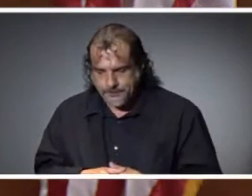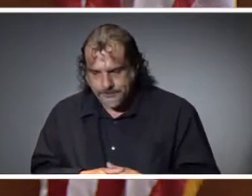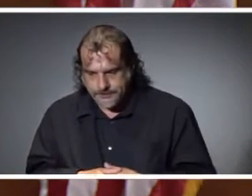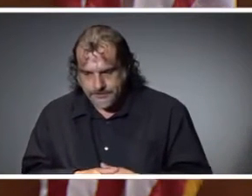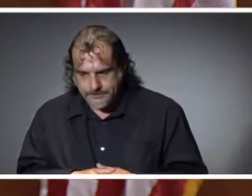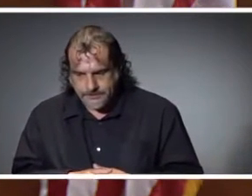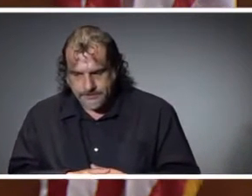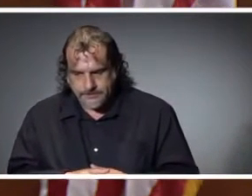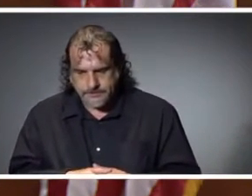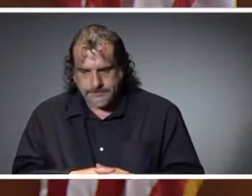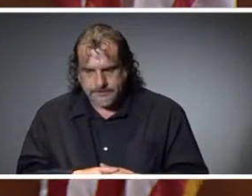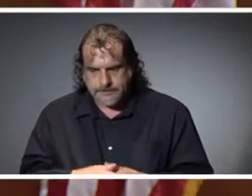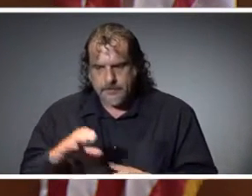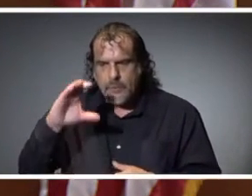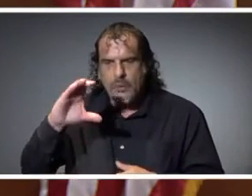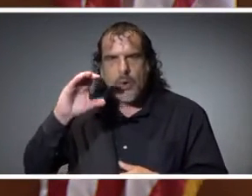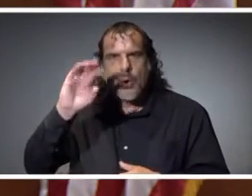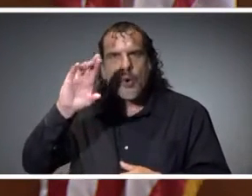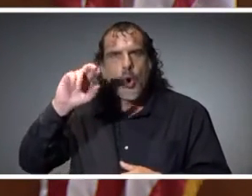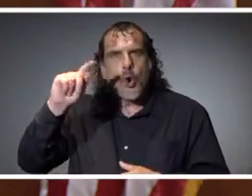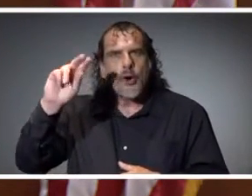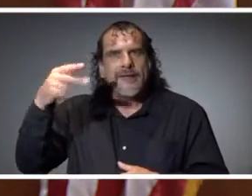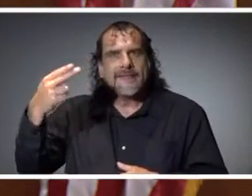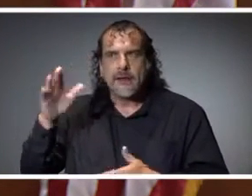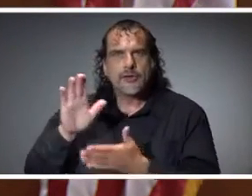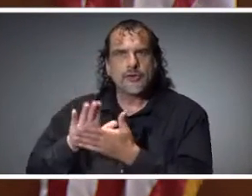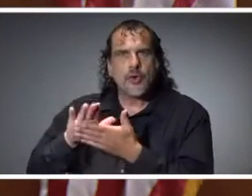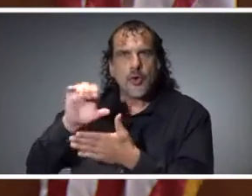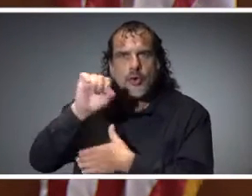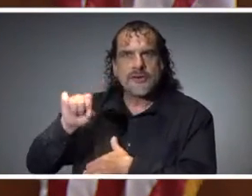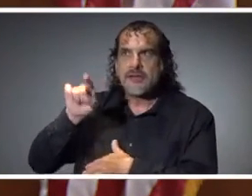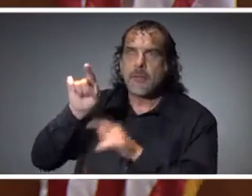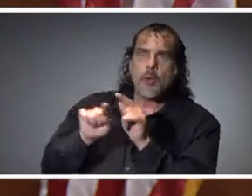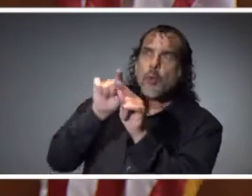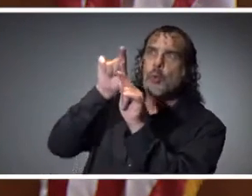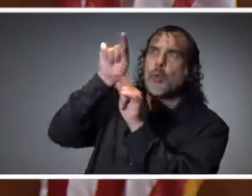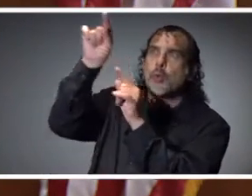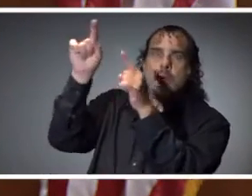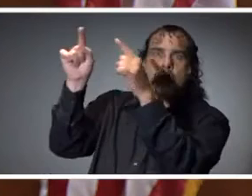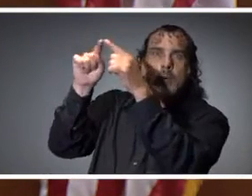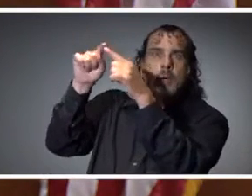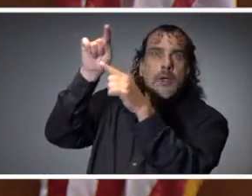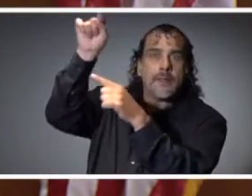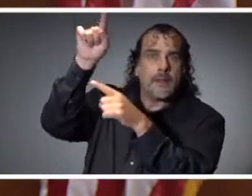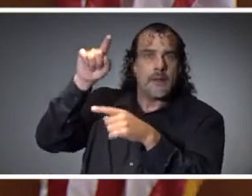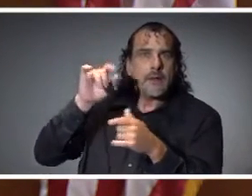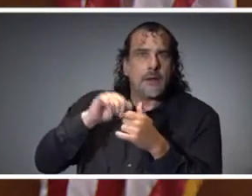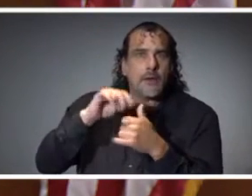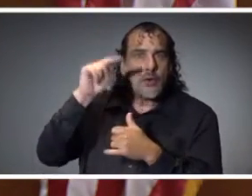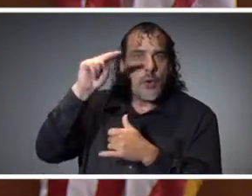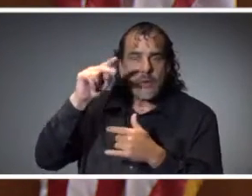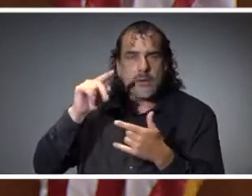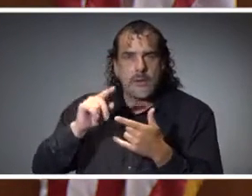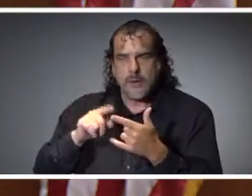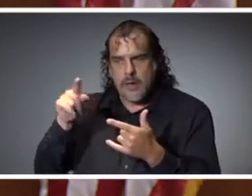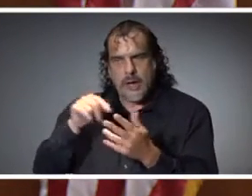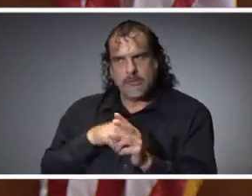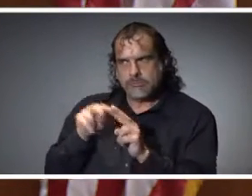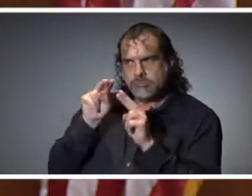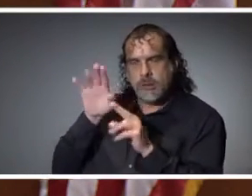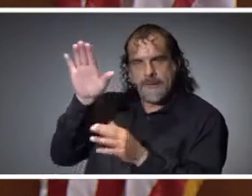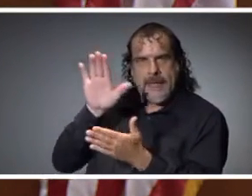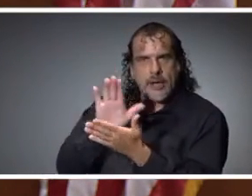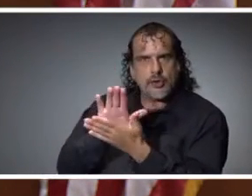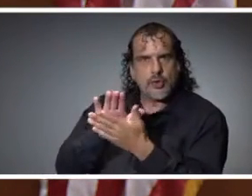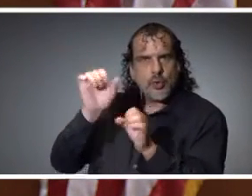they certainly have very capable competent leadership there and so I am monitoring that situation very